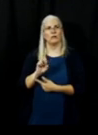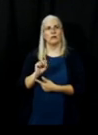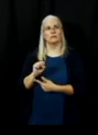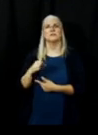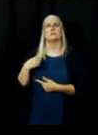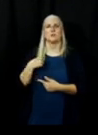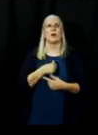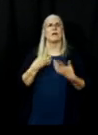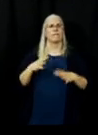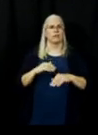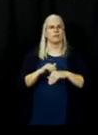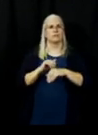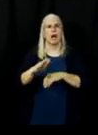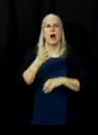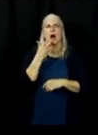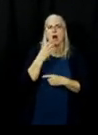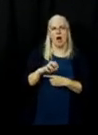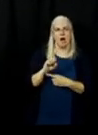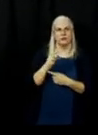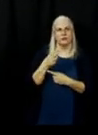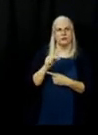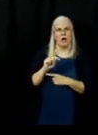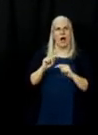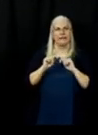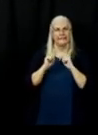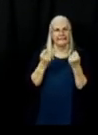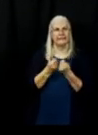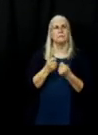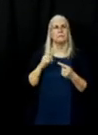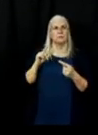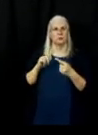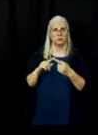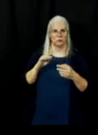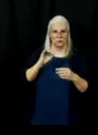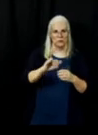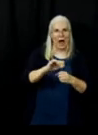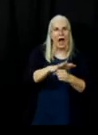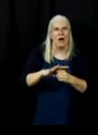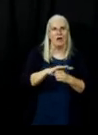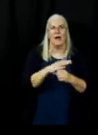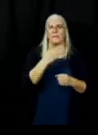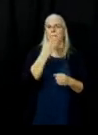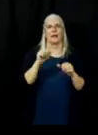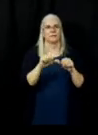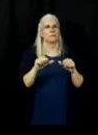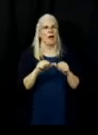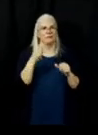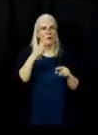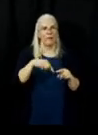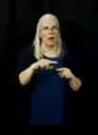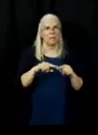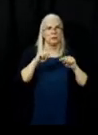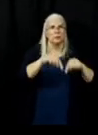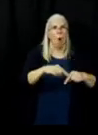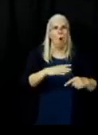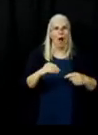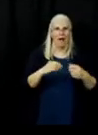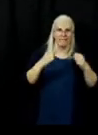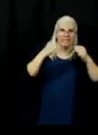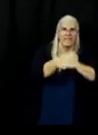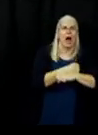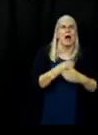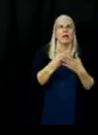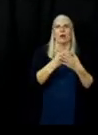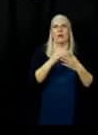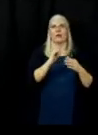fire's edge because again that's our most advantageous position to be in is being right up next to that fire's edge there so that's our first